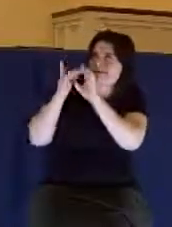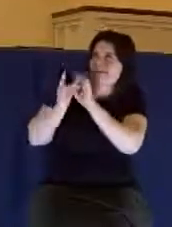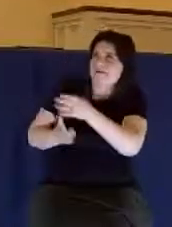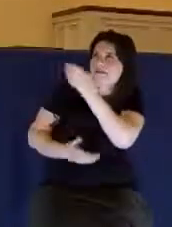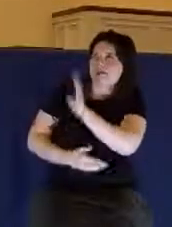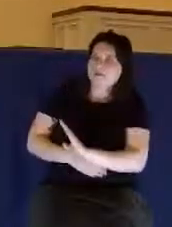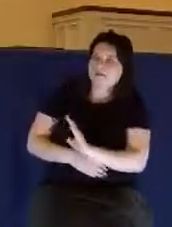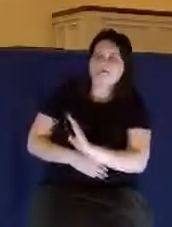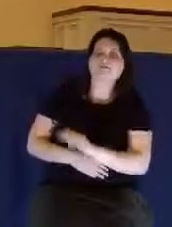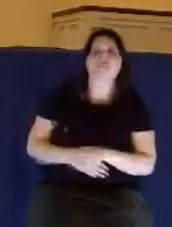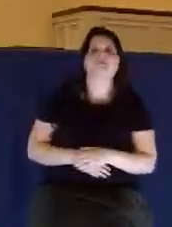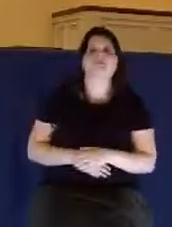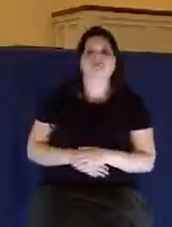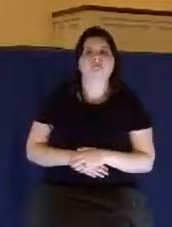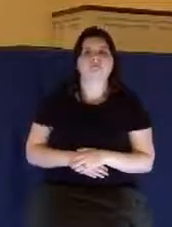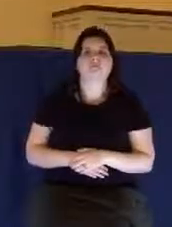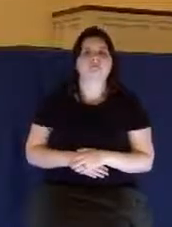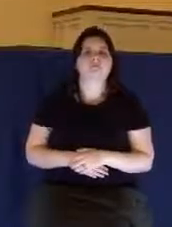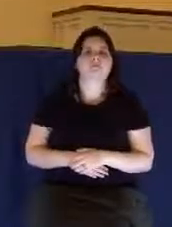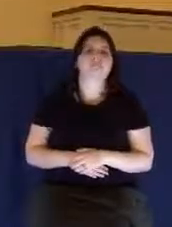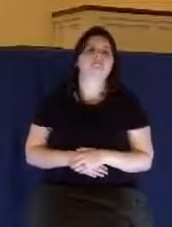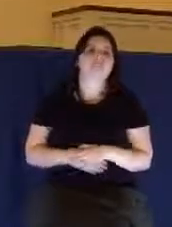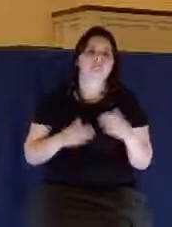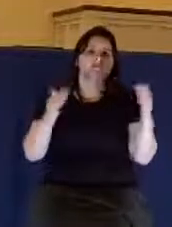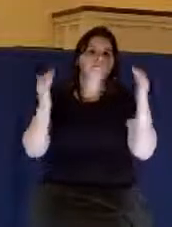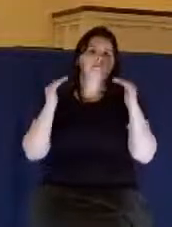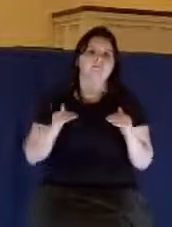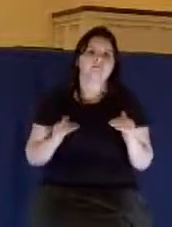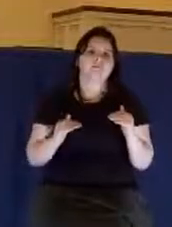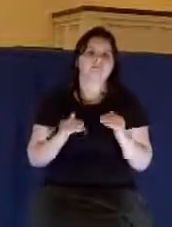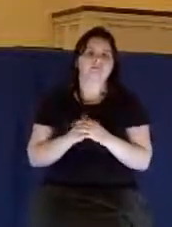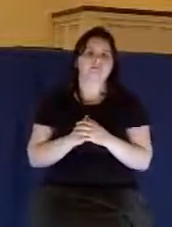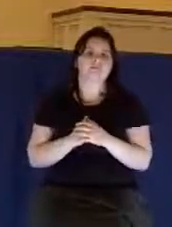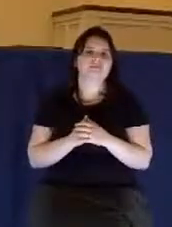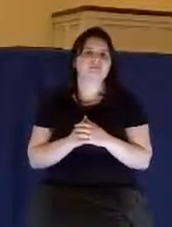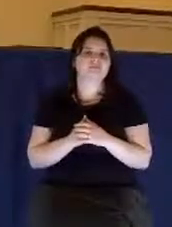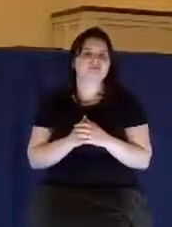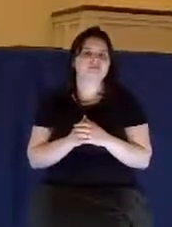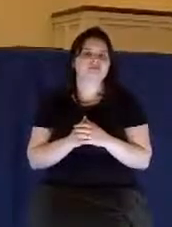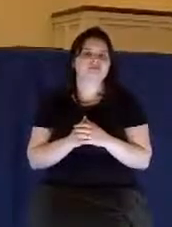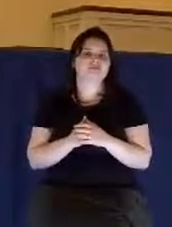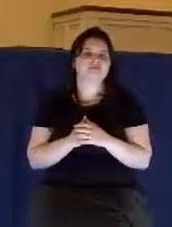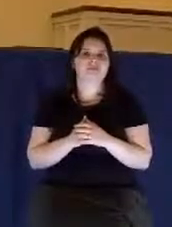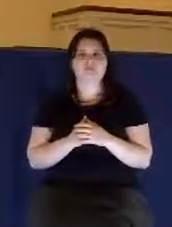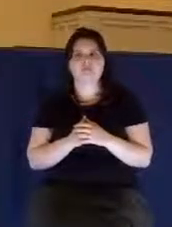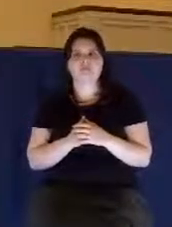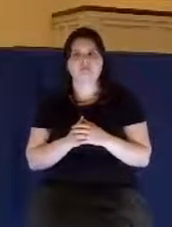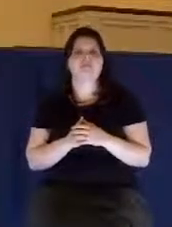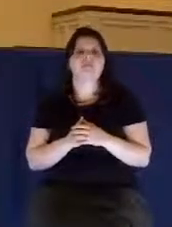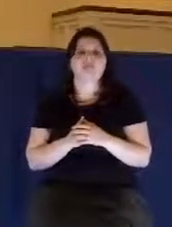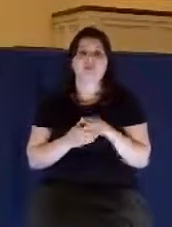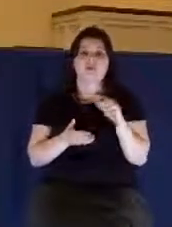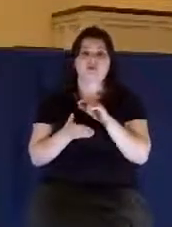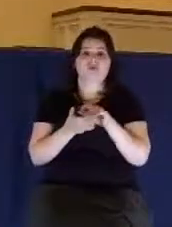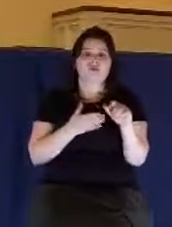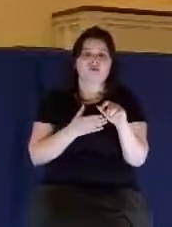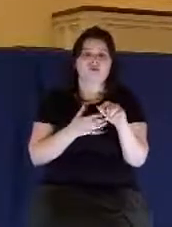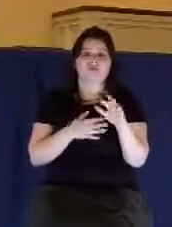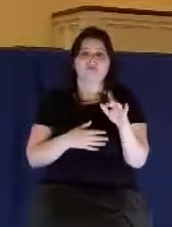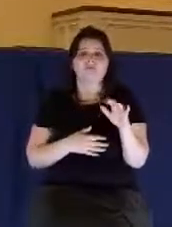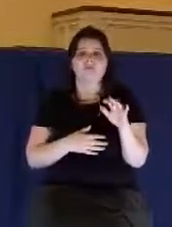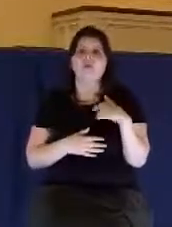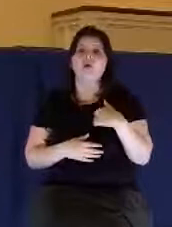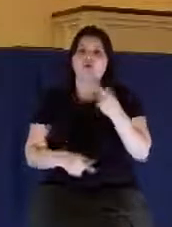doing that. Secondly, the right theology. Look in verse, not only stop wrong thinking, but the right theology.